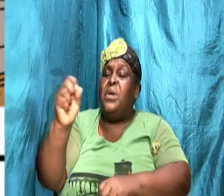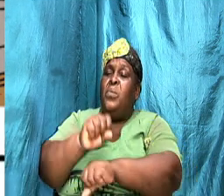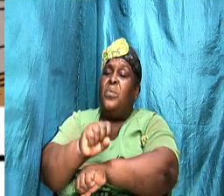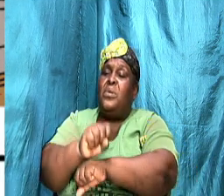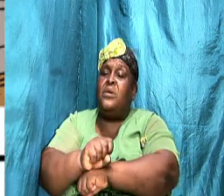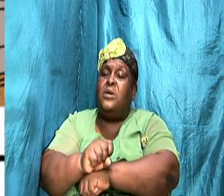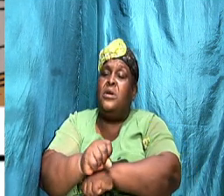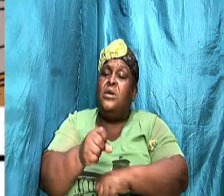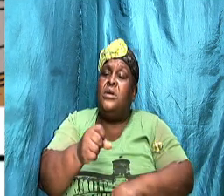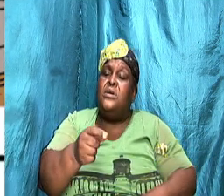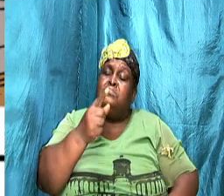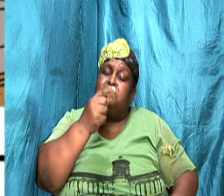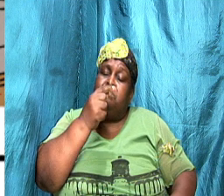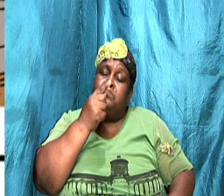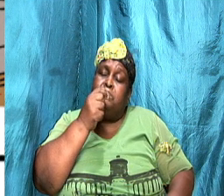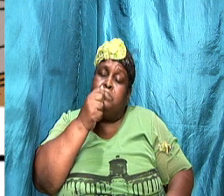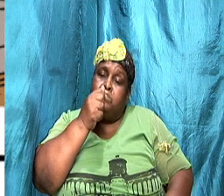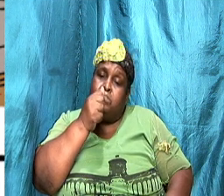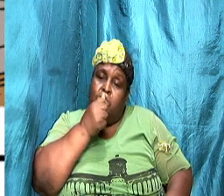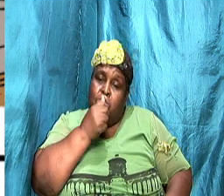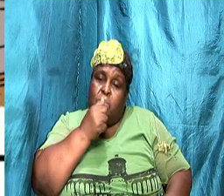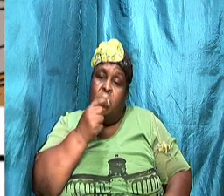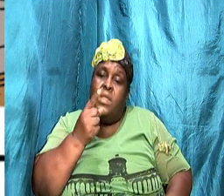silence your phone and this is another killer.